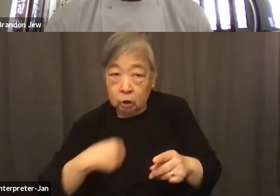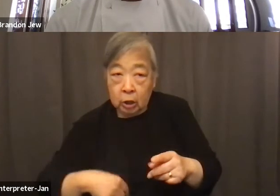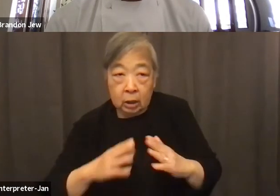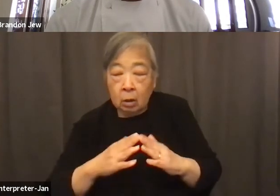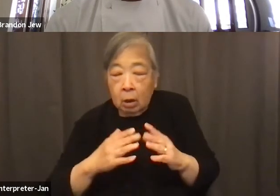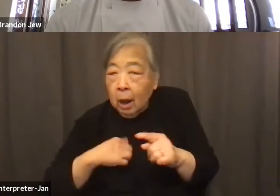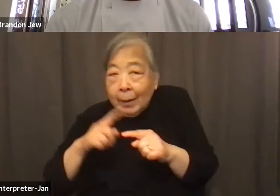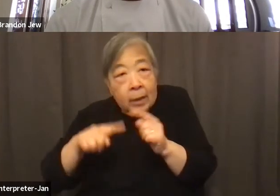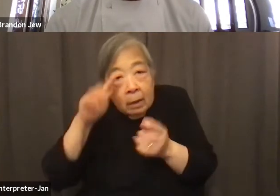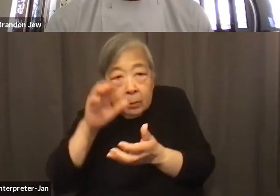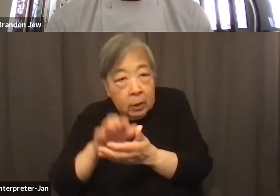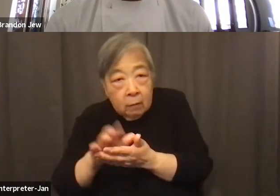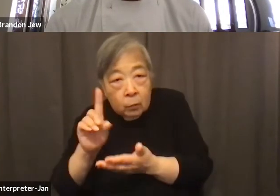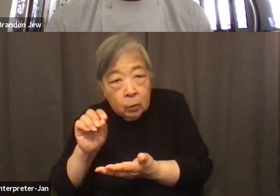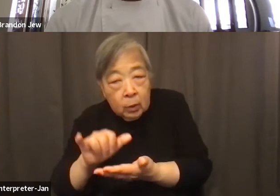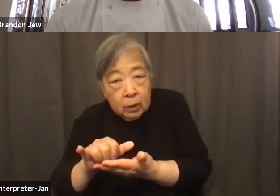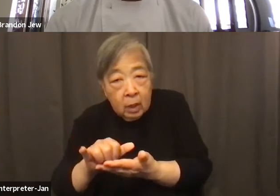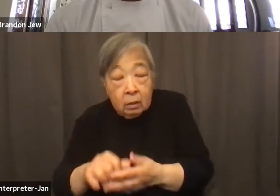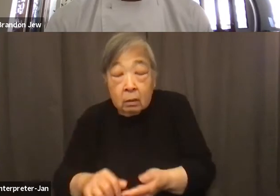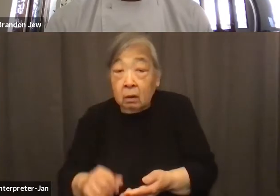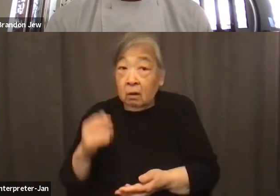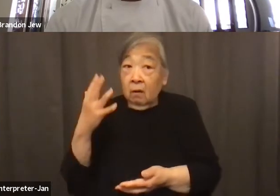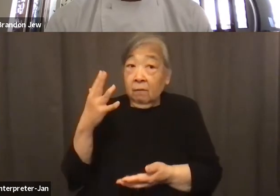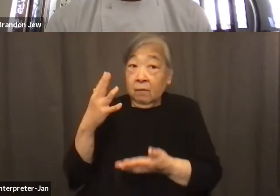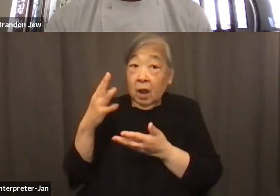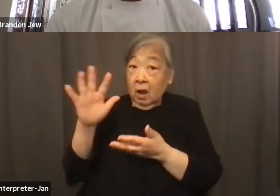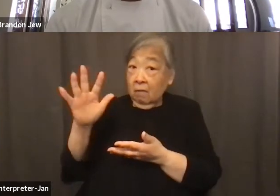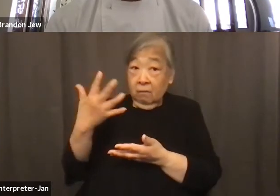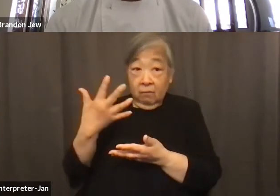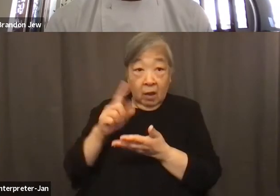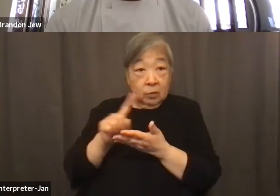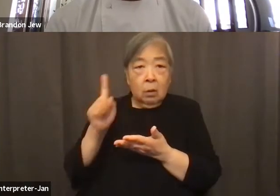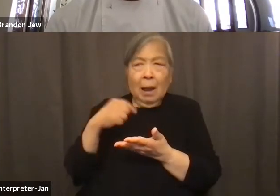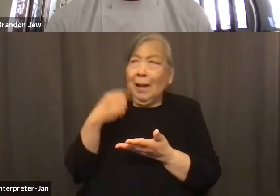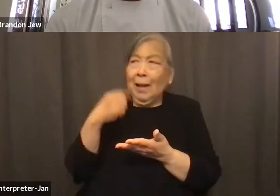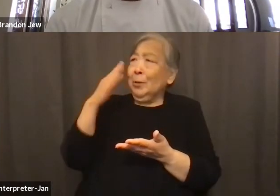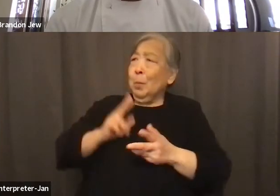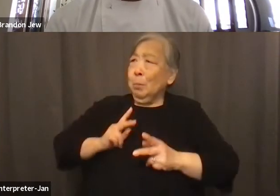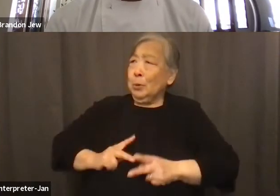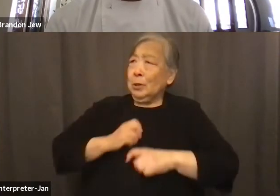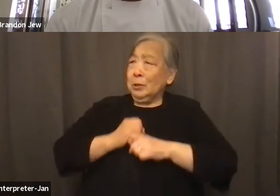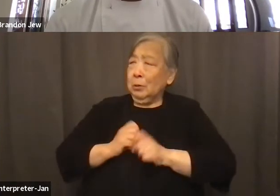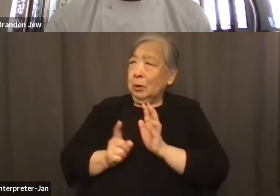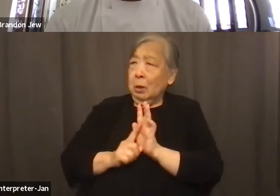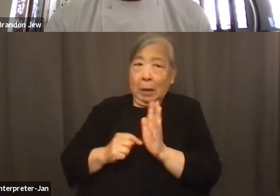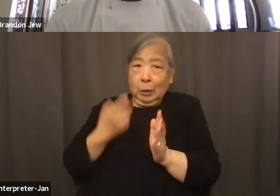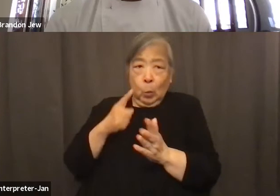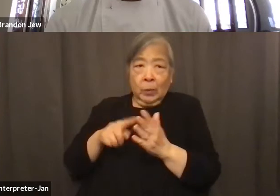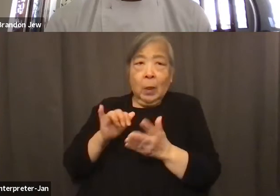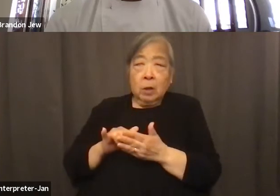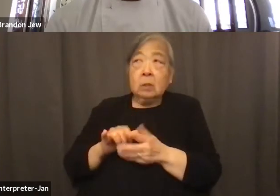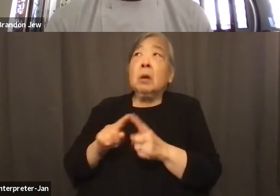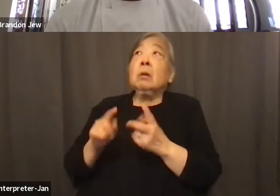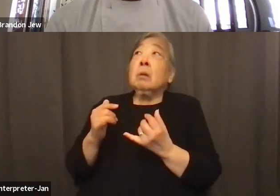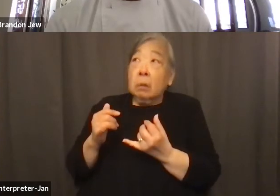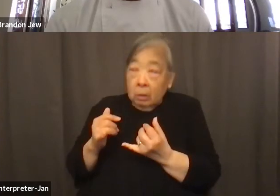this. Five weeks ago, I didn't even know what a personal security alarm was, but we're giving them to the elderly,